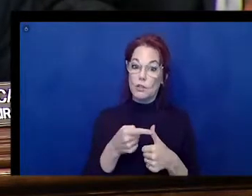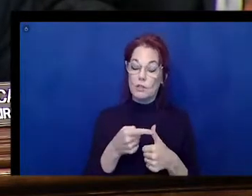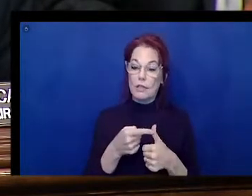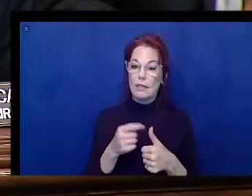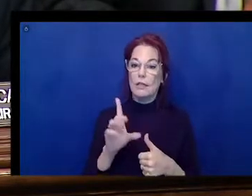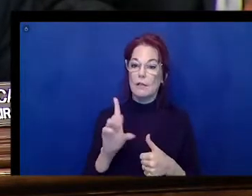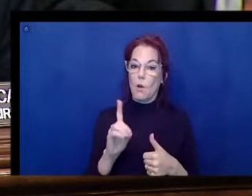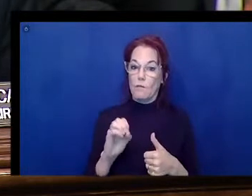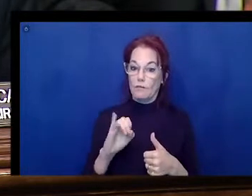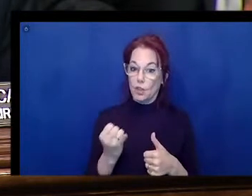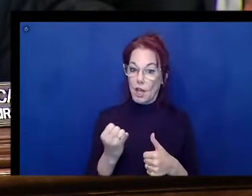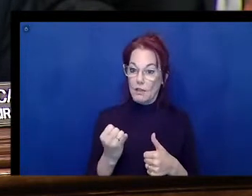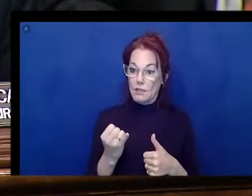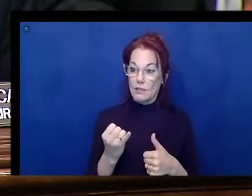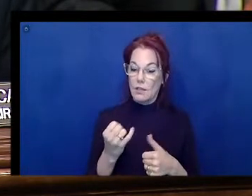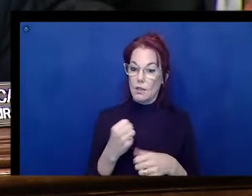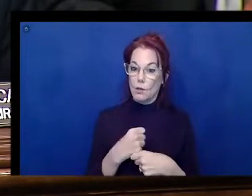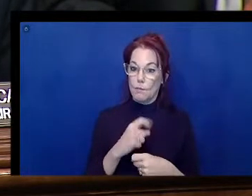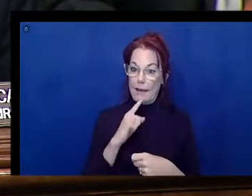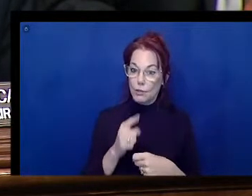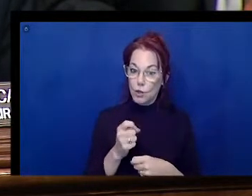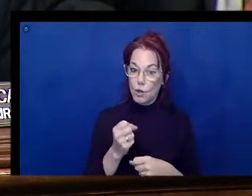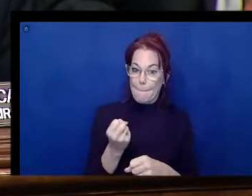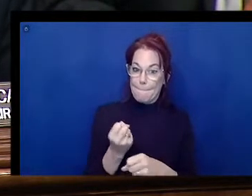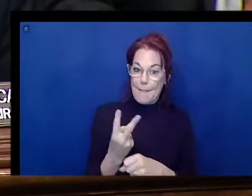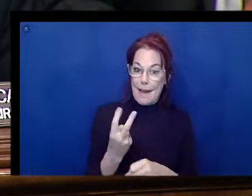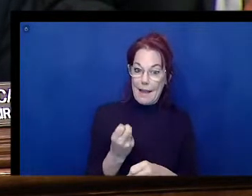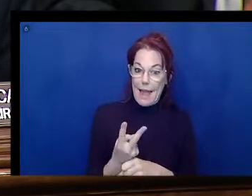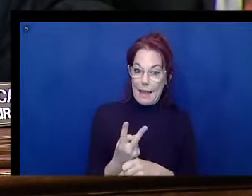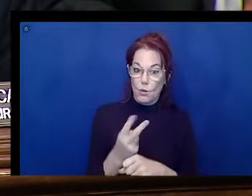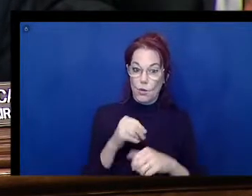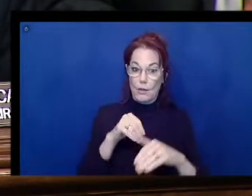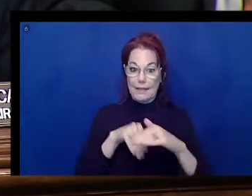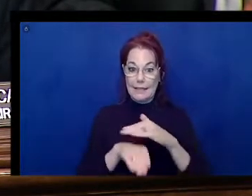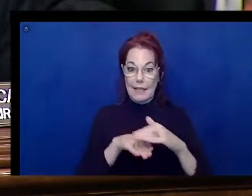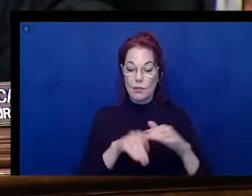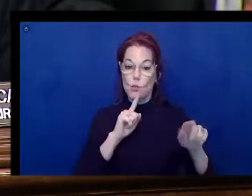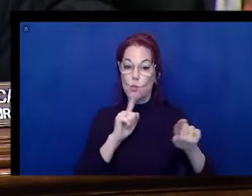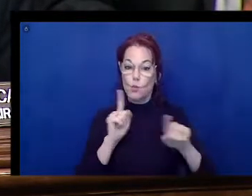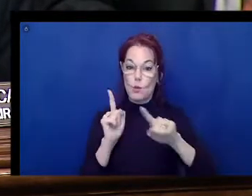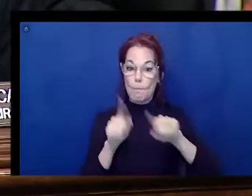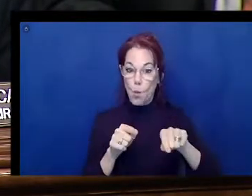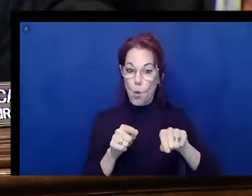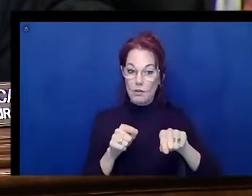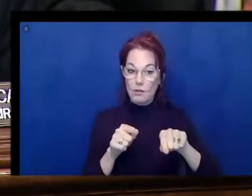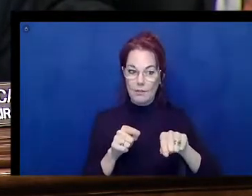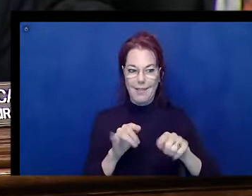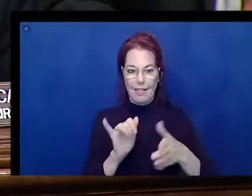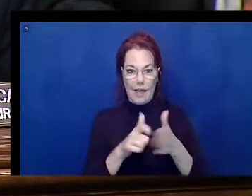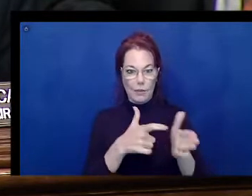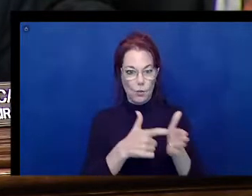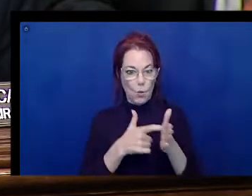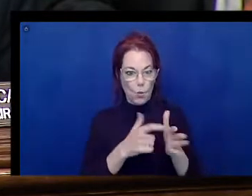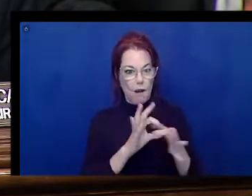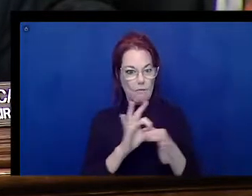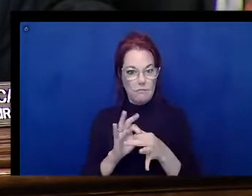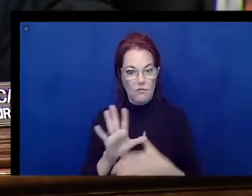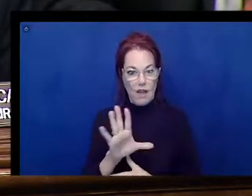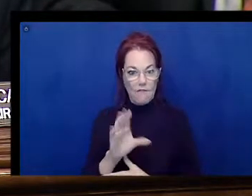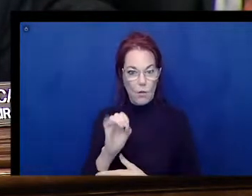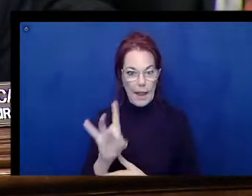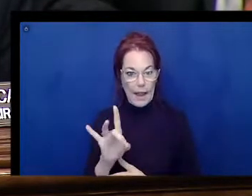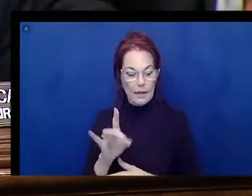the biennial accessibility reports required by Section 508 of the Rehabilitation Act.